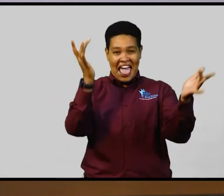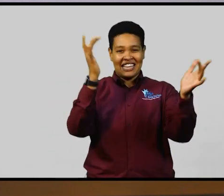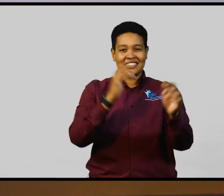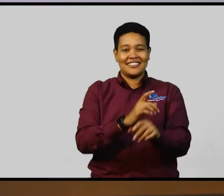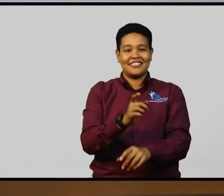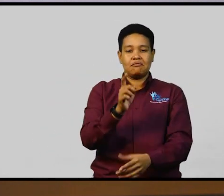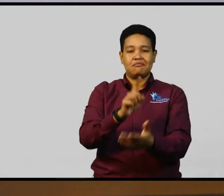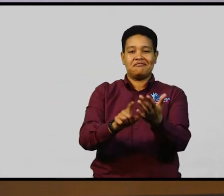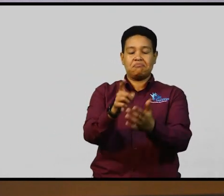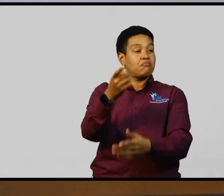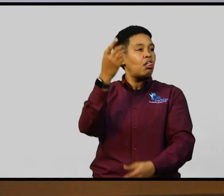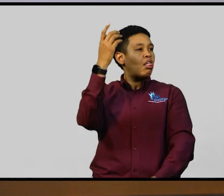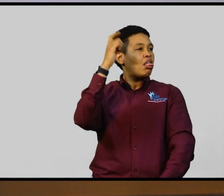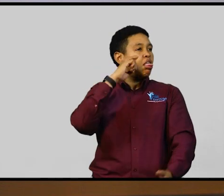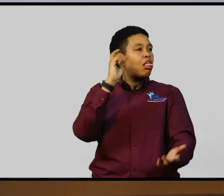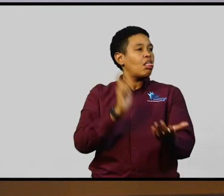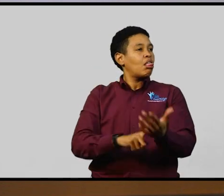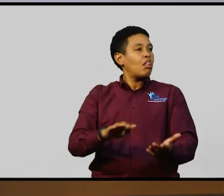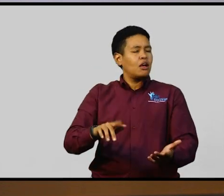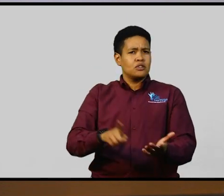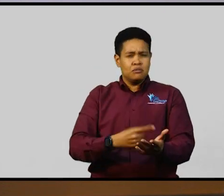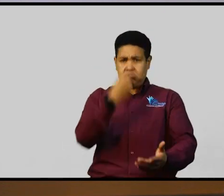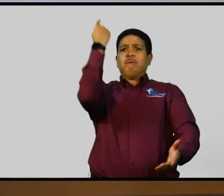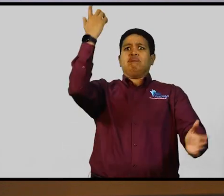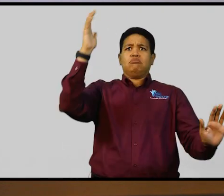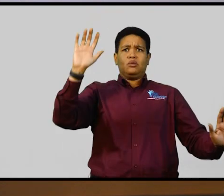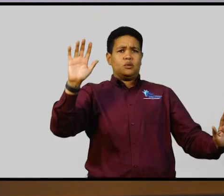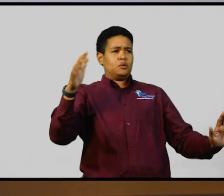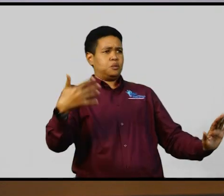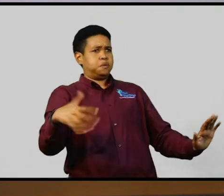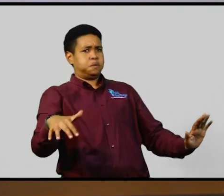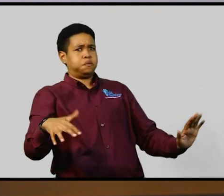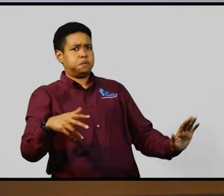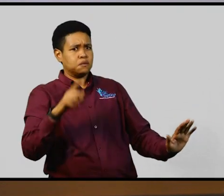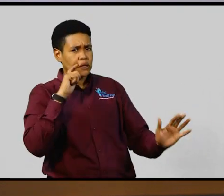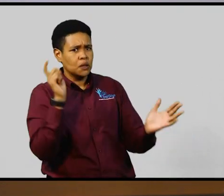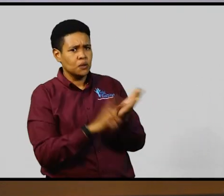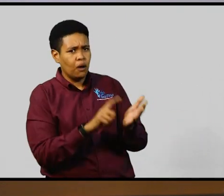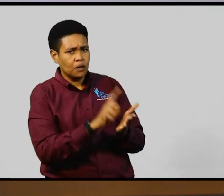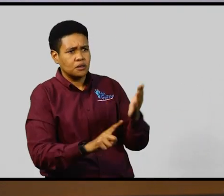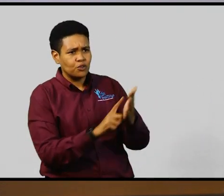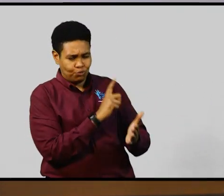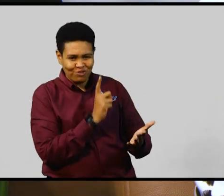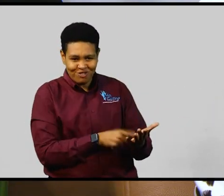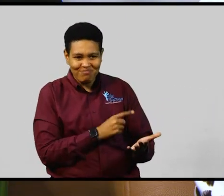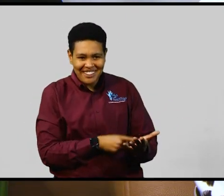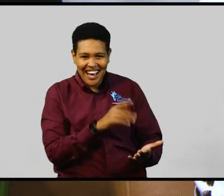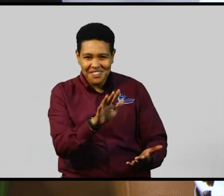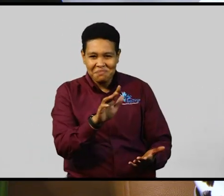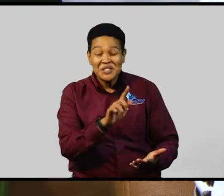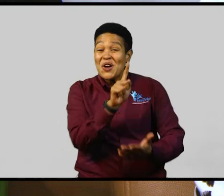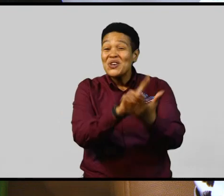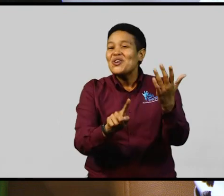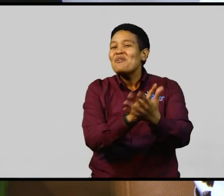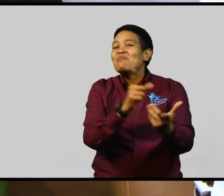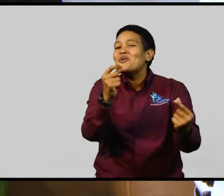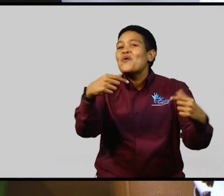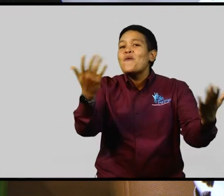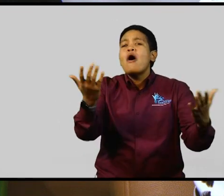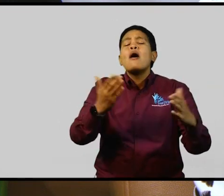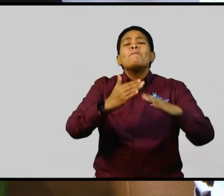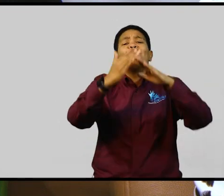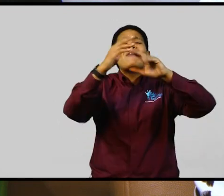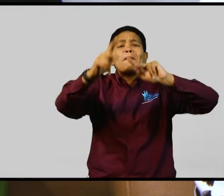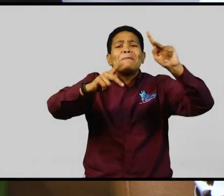And what discrimination does is to prevent persons with disabilities